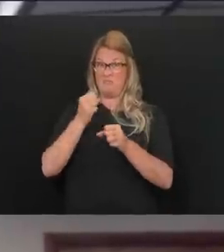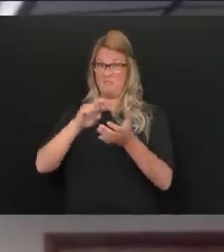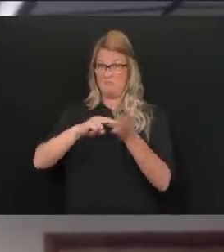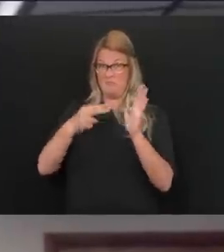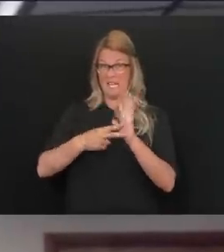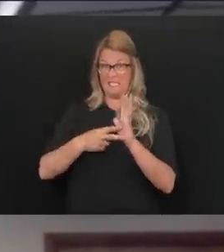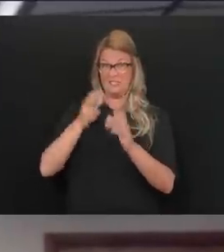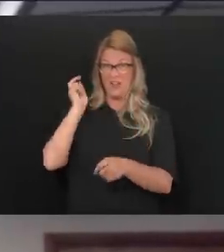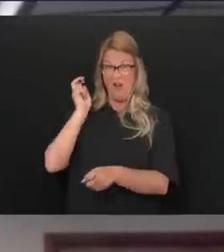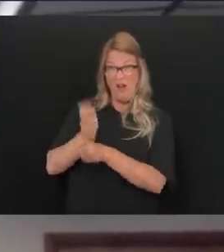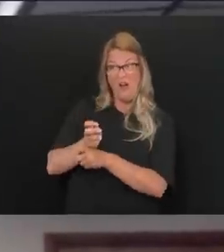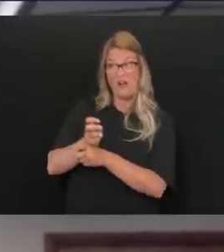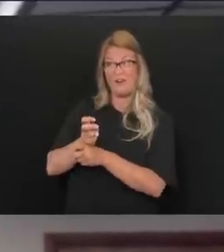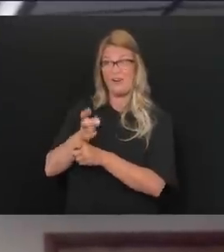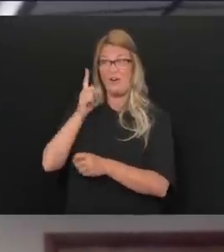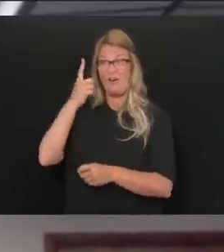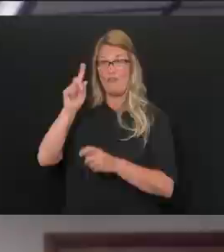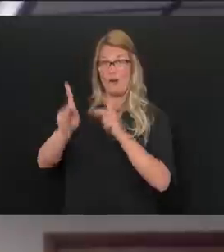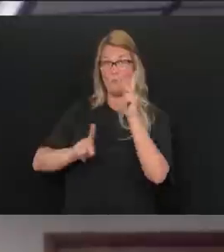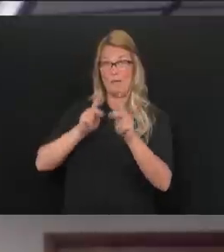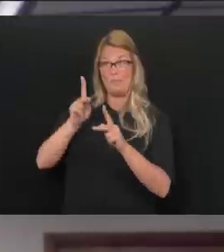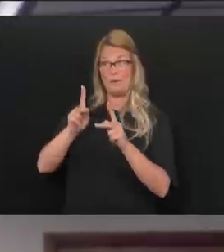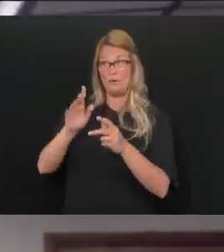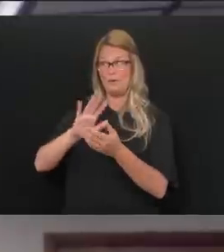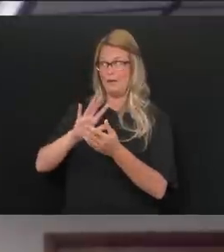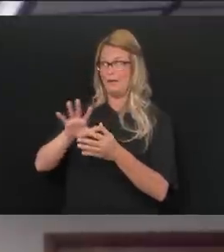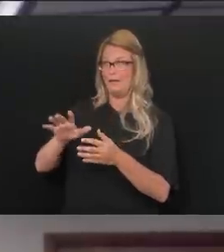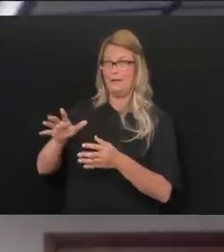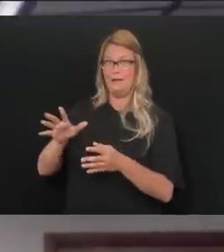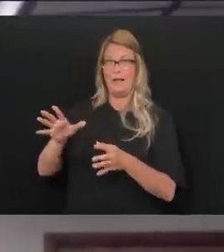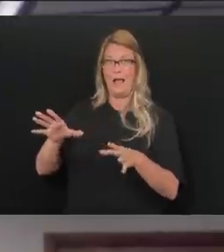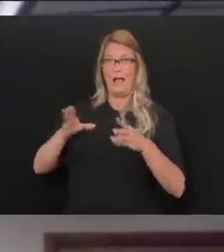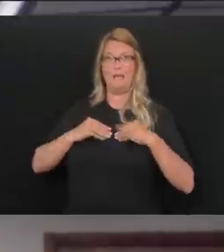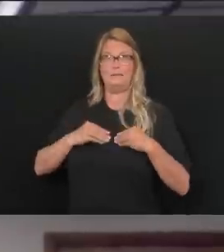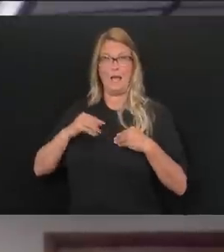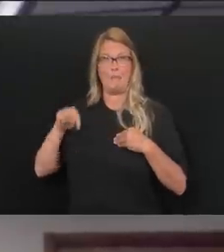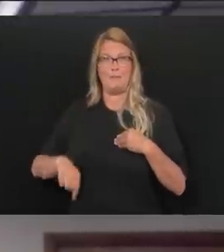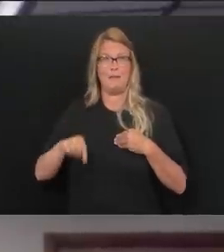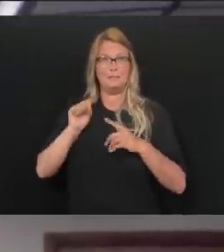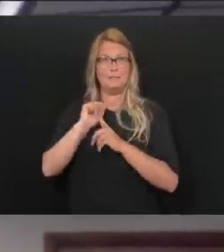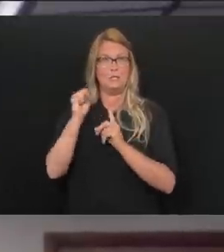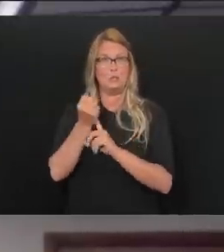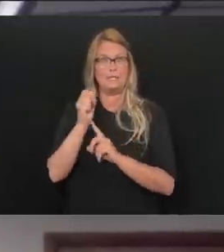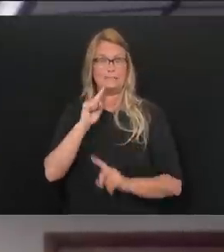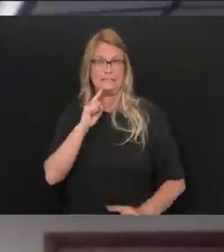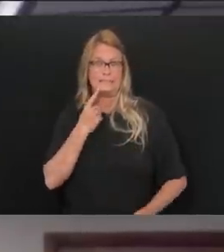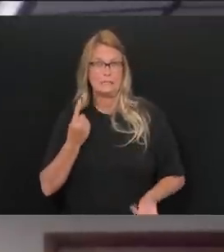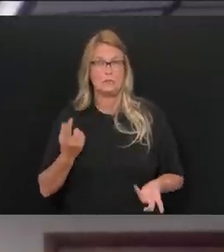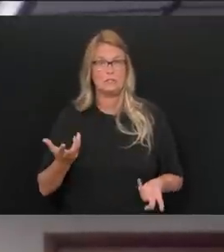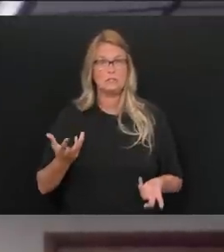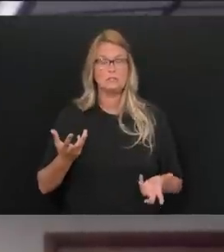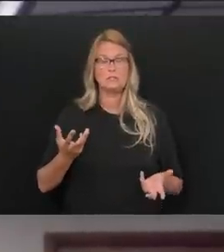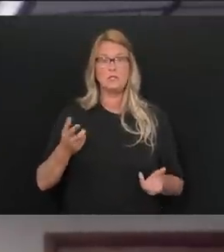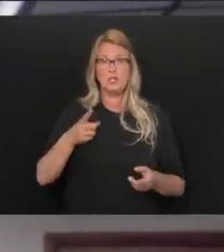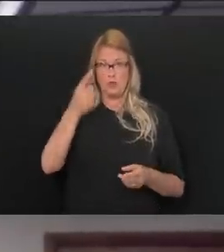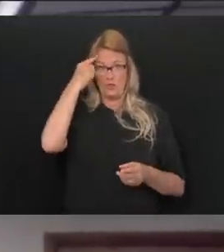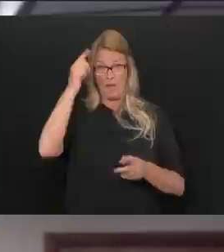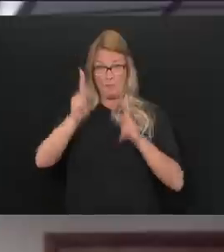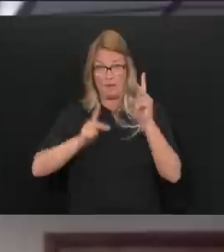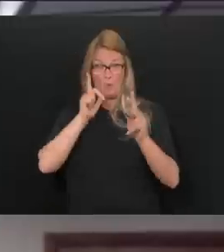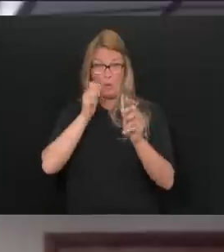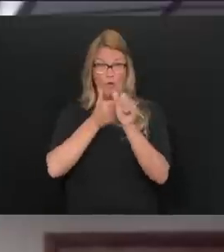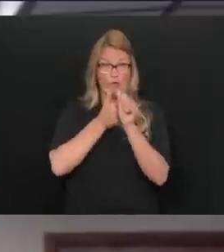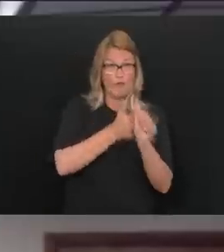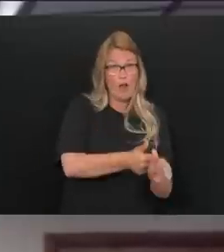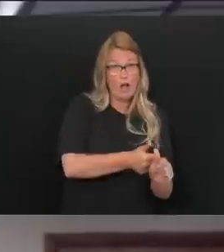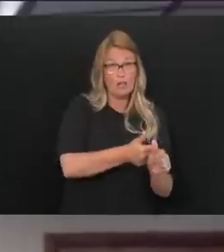folks to take the pandemic and the precautions seriously? If you're not updating people on a daily basis, do you think people will follow the guidelines? Or will they